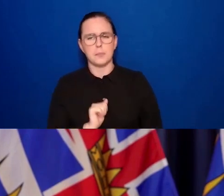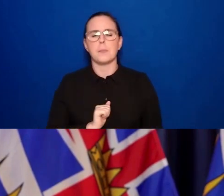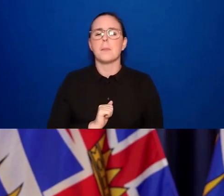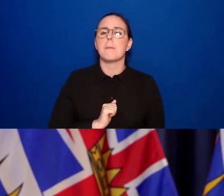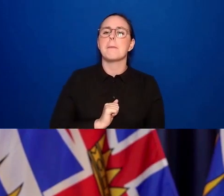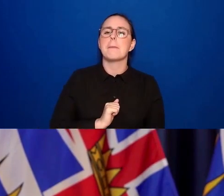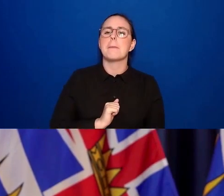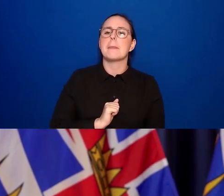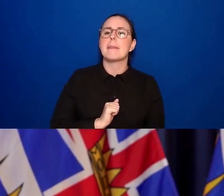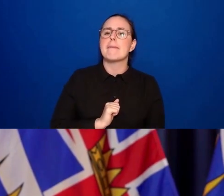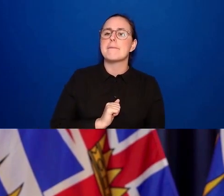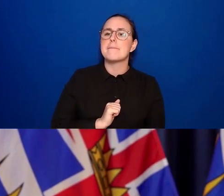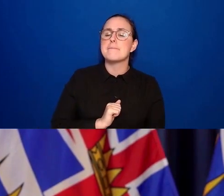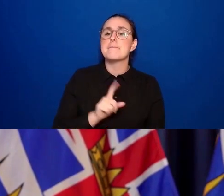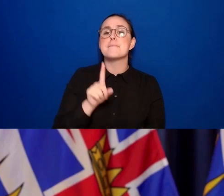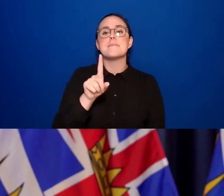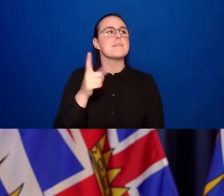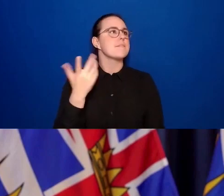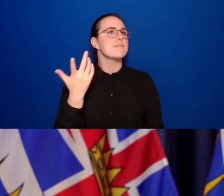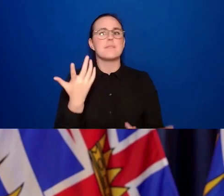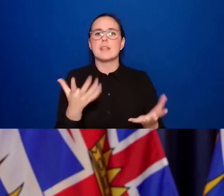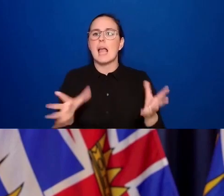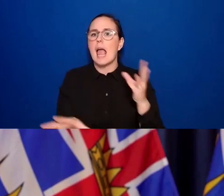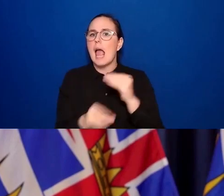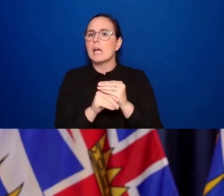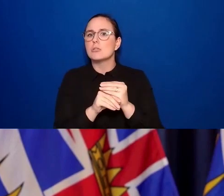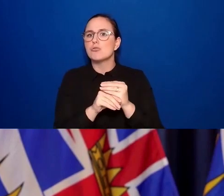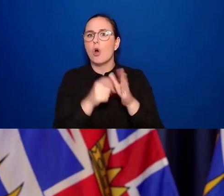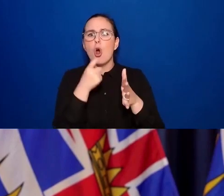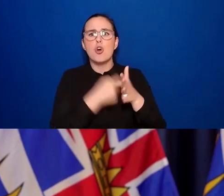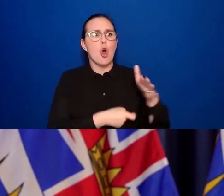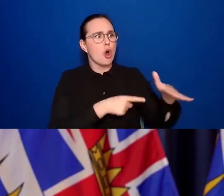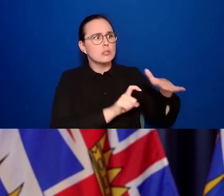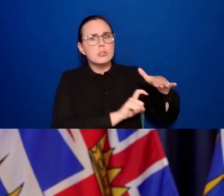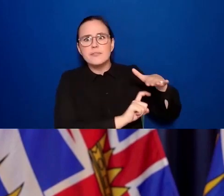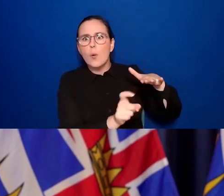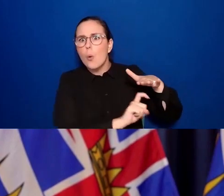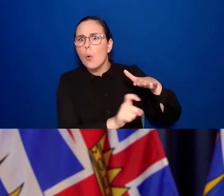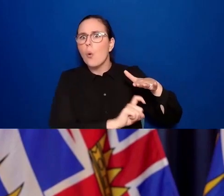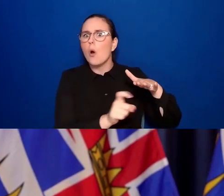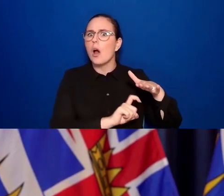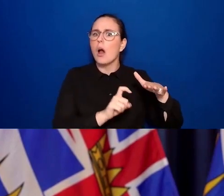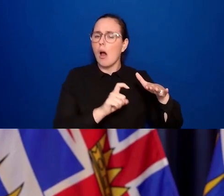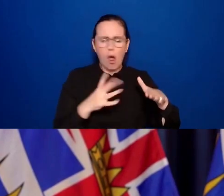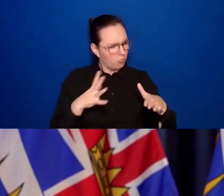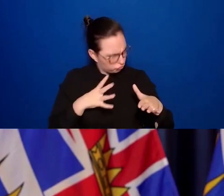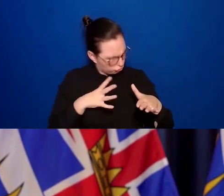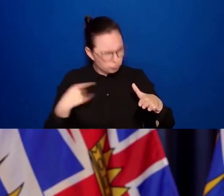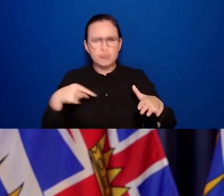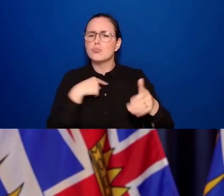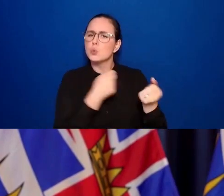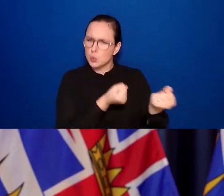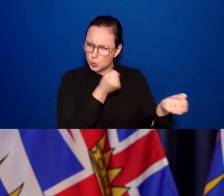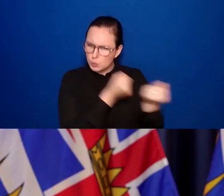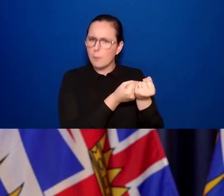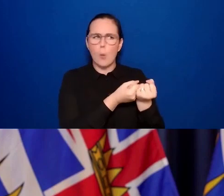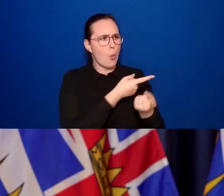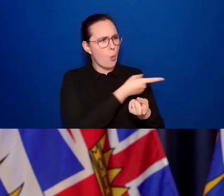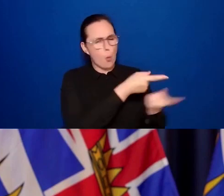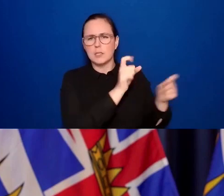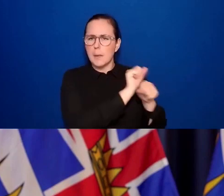card, we stand ready to assist both frontline workers and businesses. And I'll also add to Dr. Henry's,